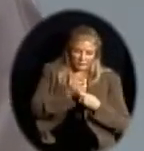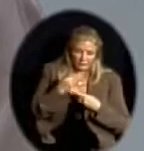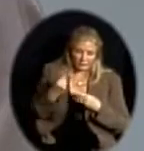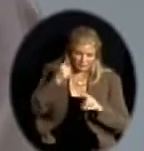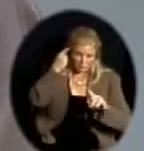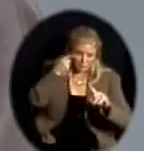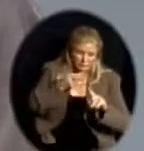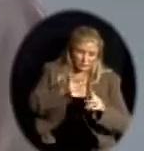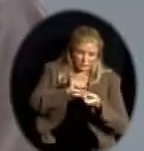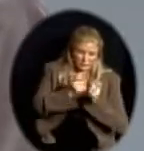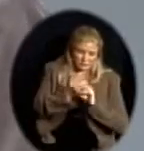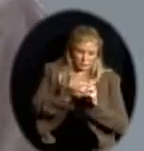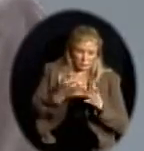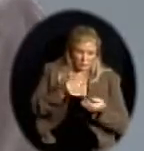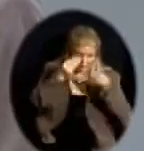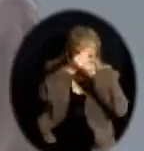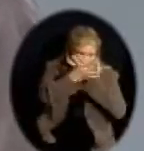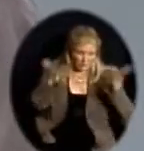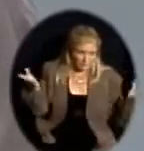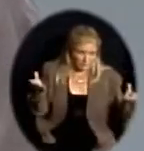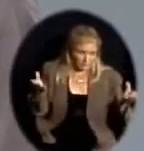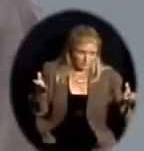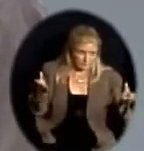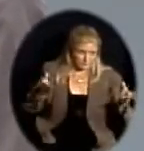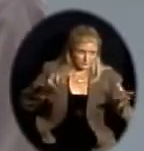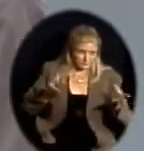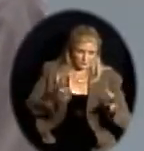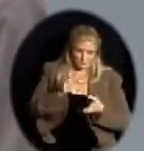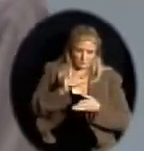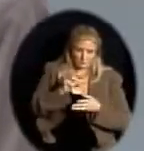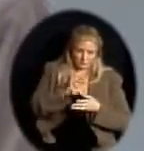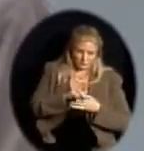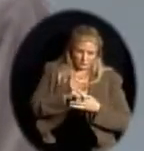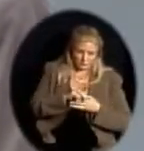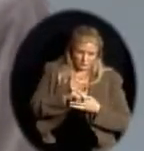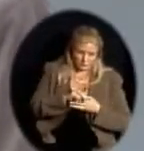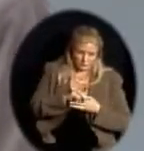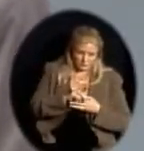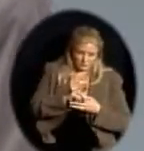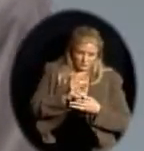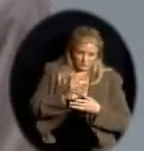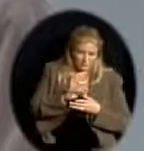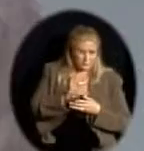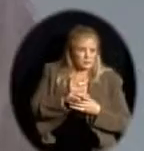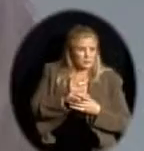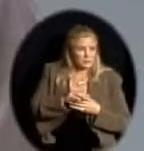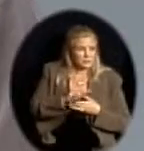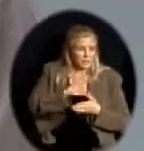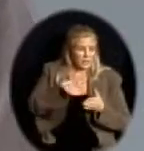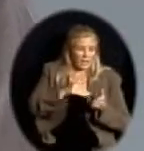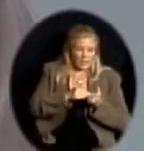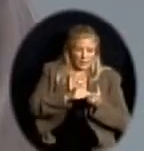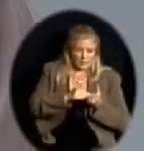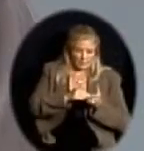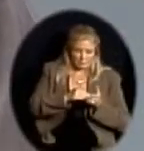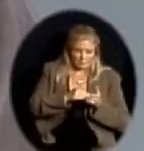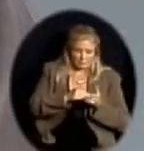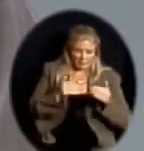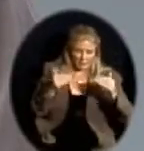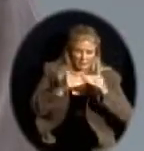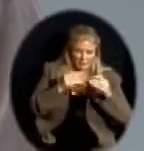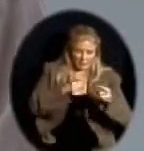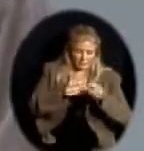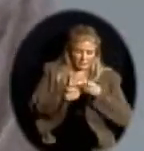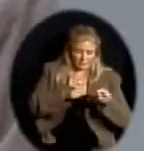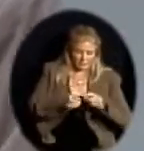changes, first of all, for English language learners. Dr. Jan Heinen is our middle-level director, but also facilitates our English language